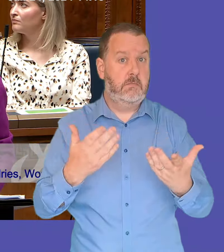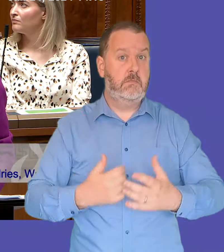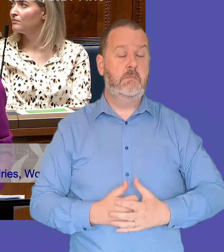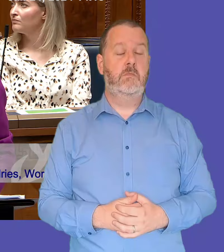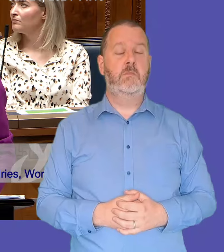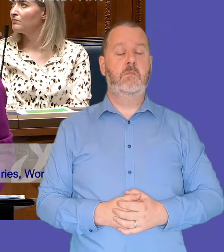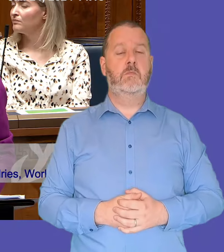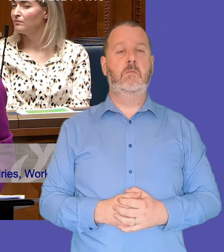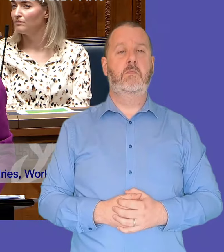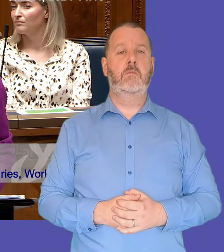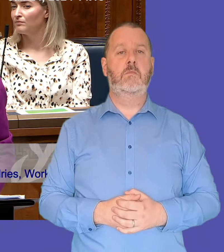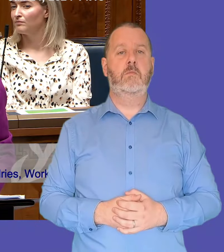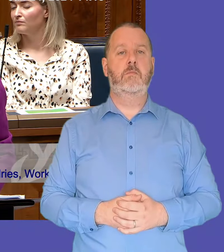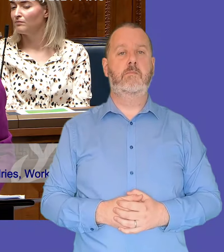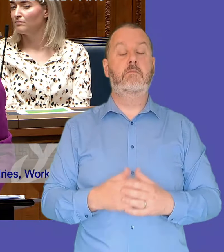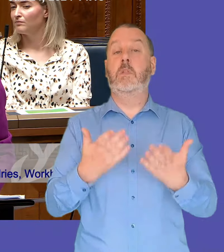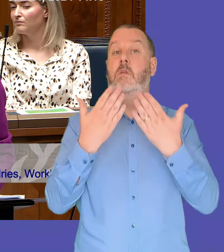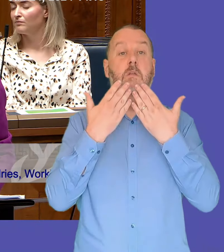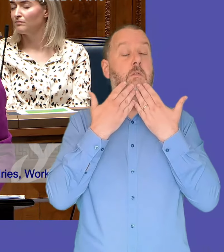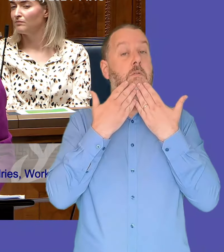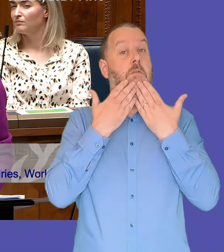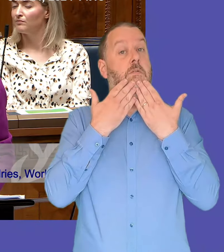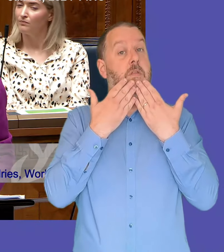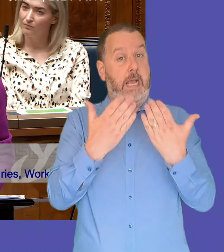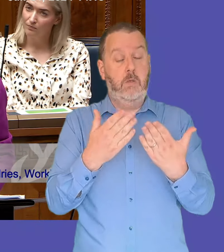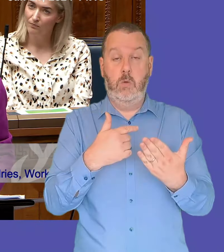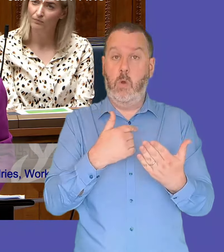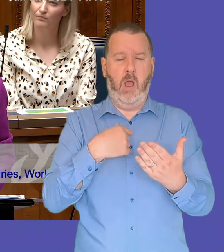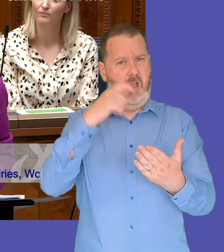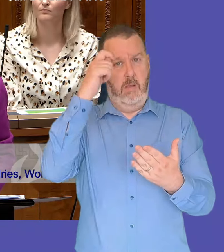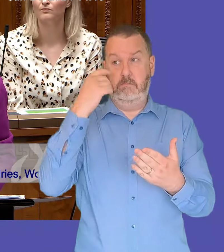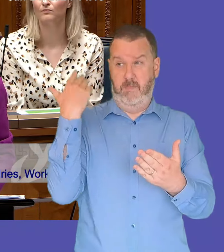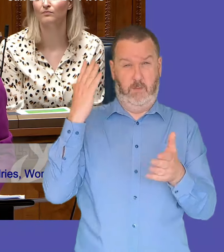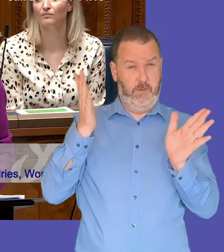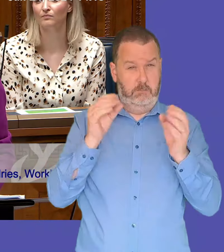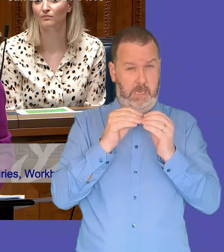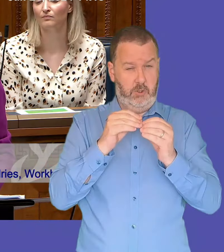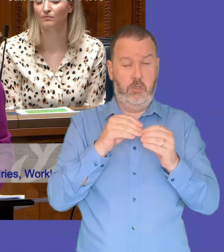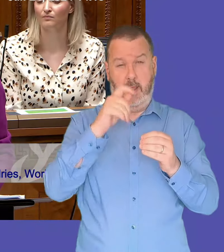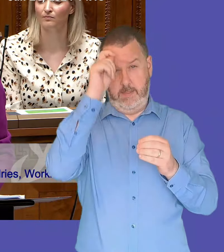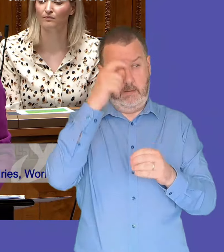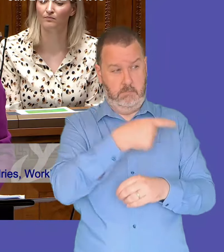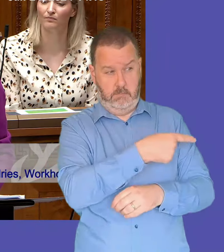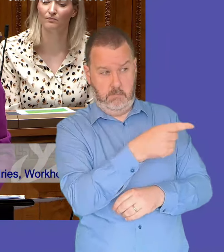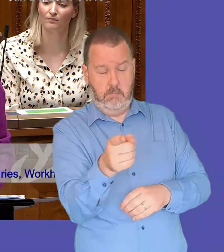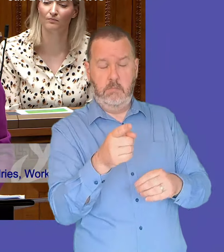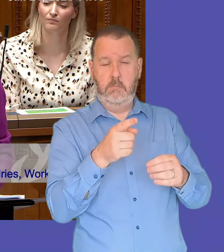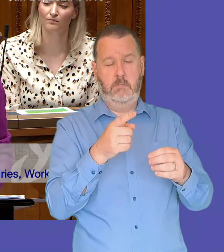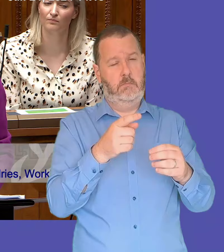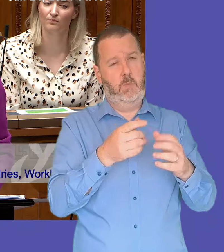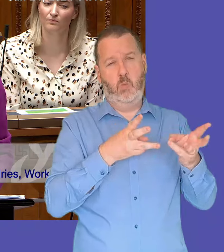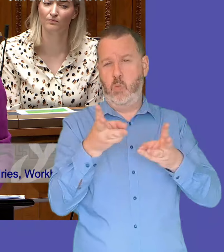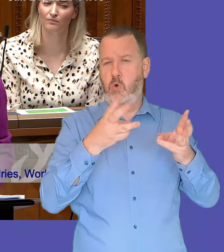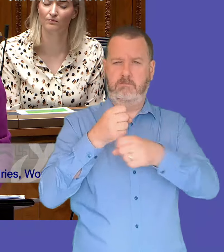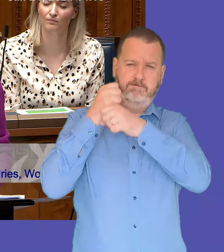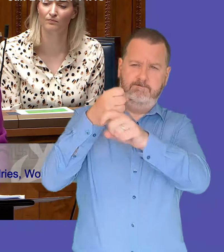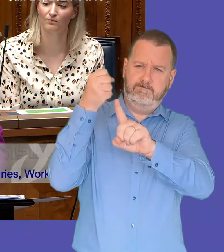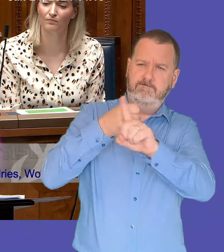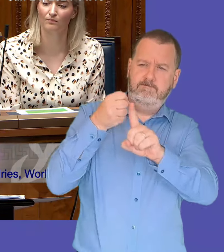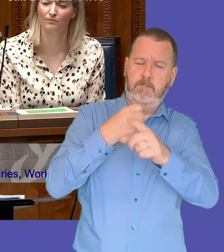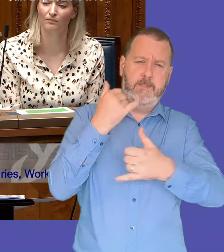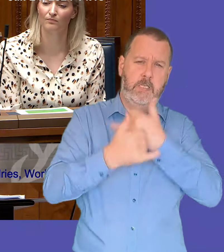question and as i've commented before in this house i welcome the fact that she and other members have really worked constructively right across the house on on this issue